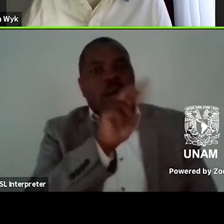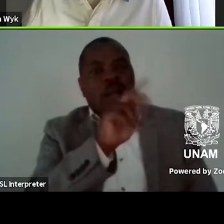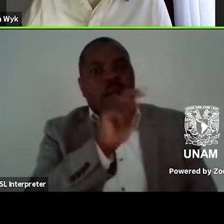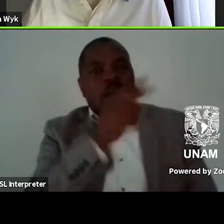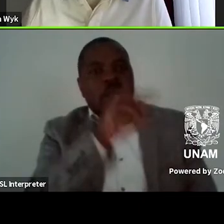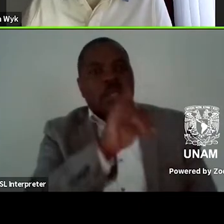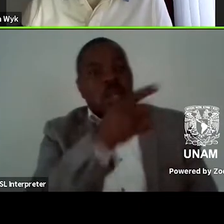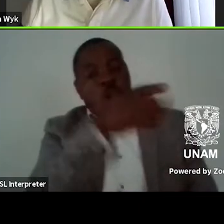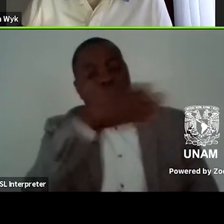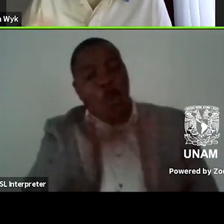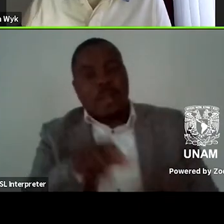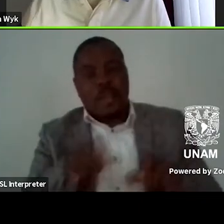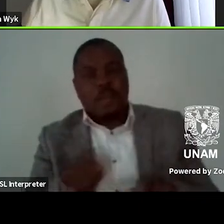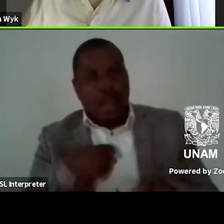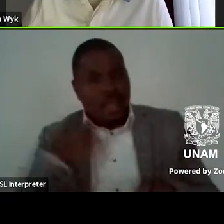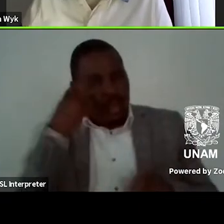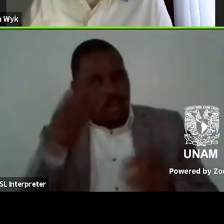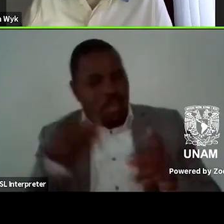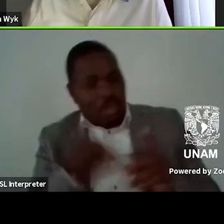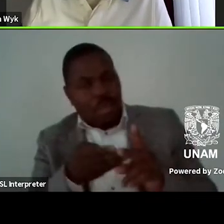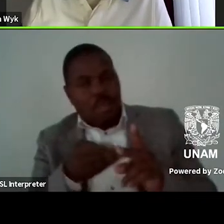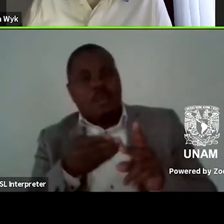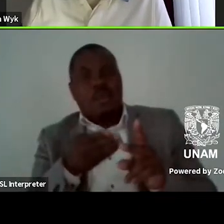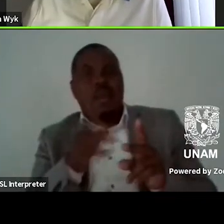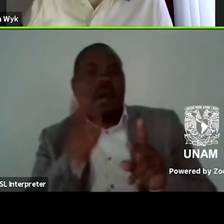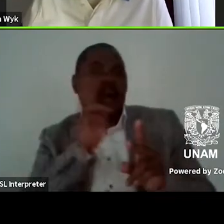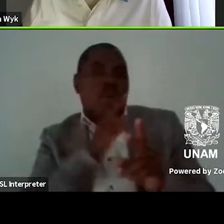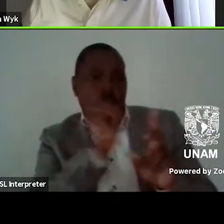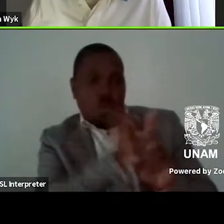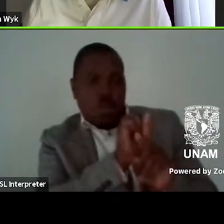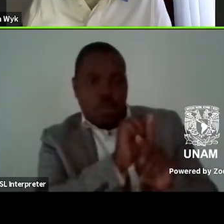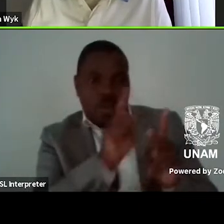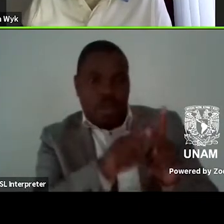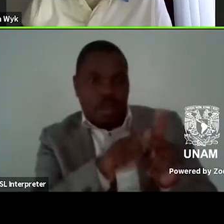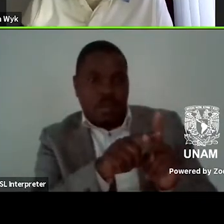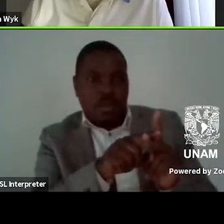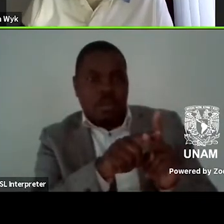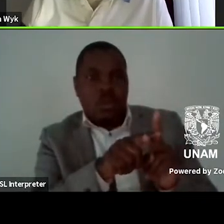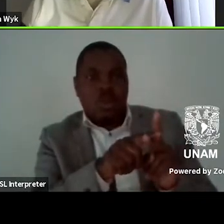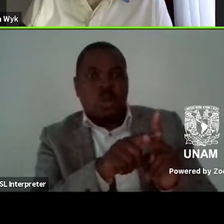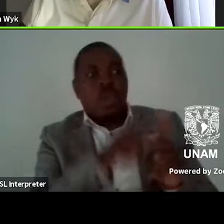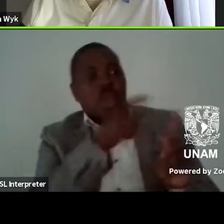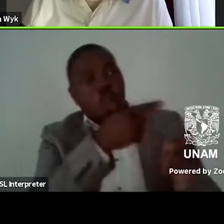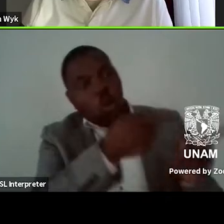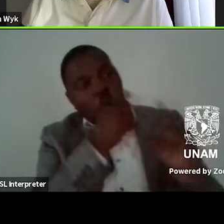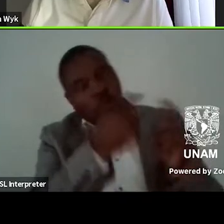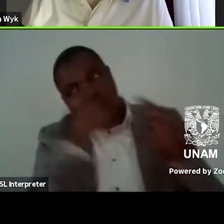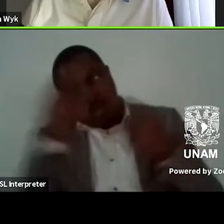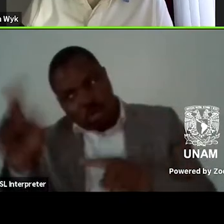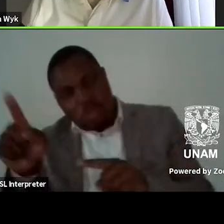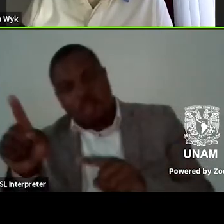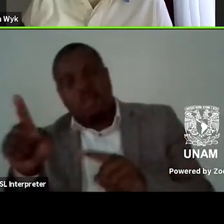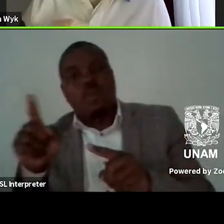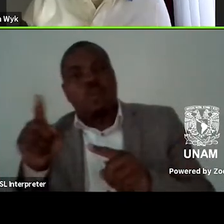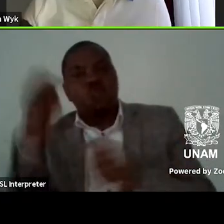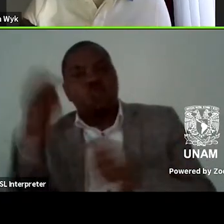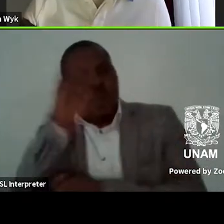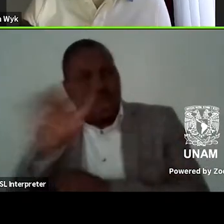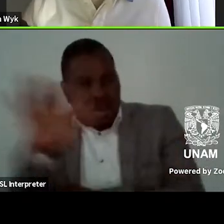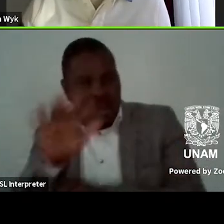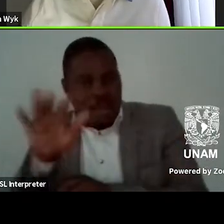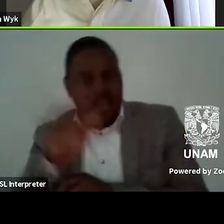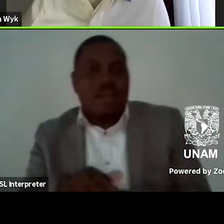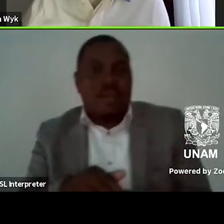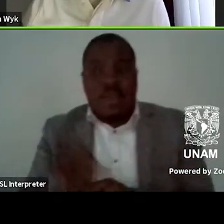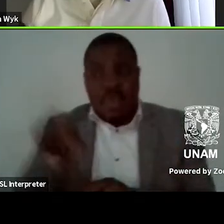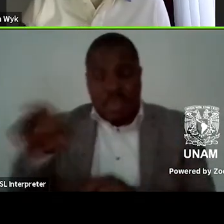uncle I think calling him back to um to his roots to his rural the rural area from which he came um and the not sort of